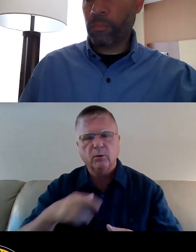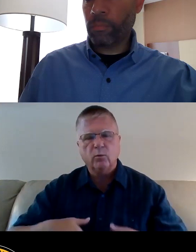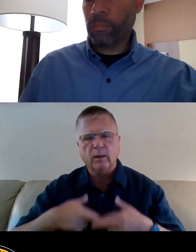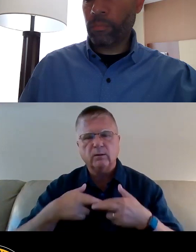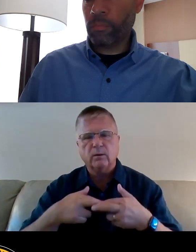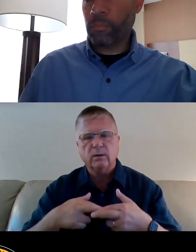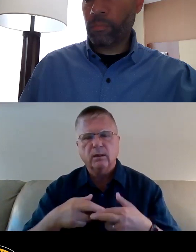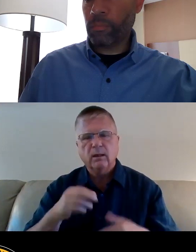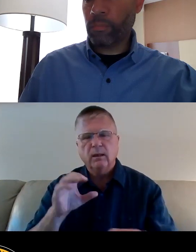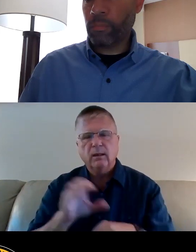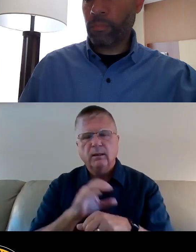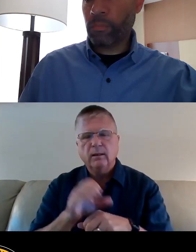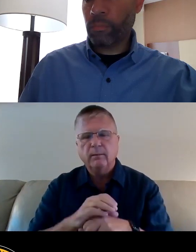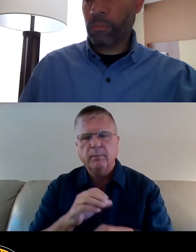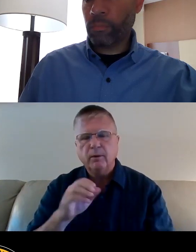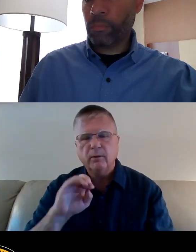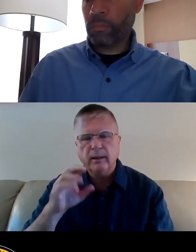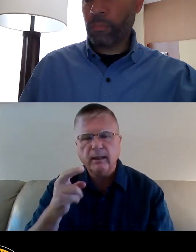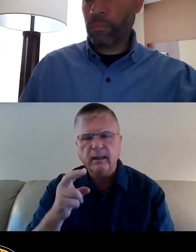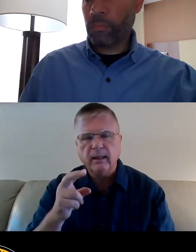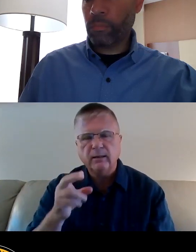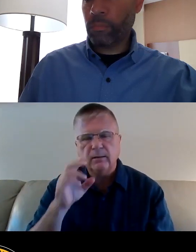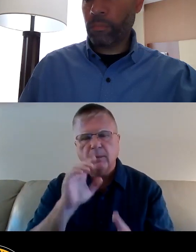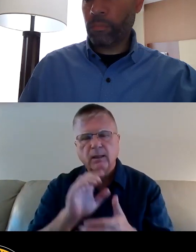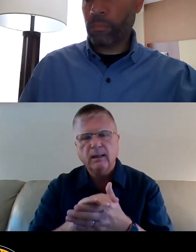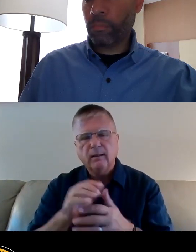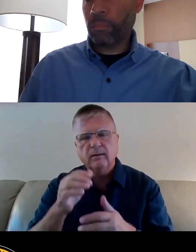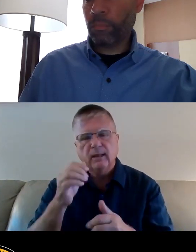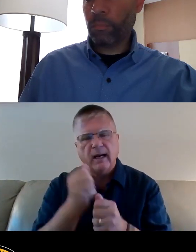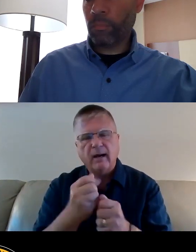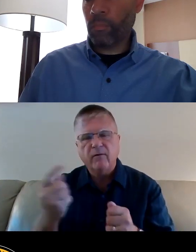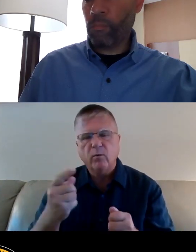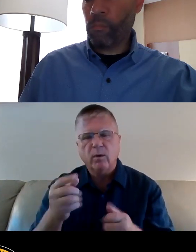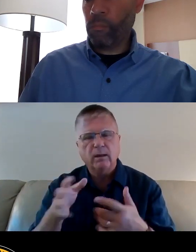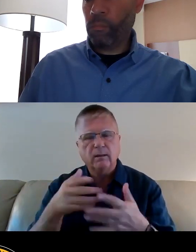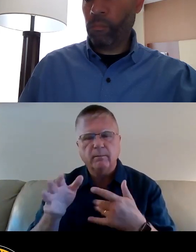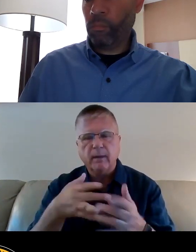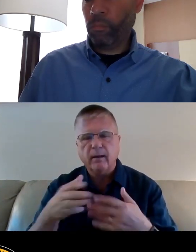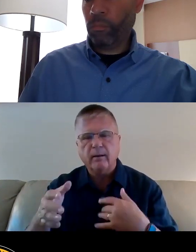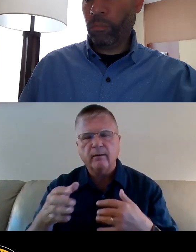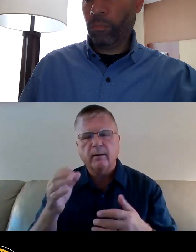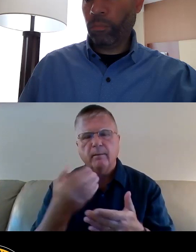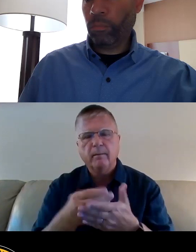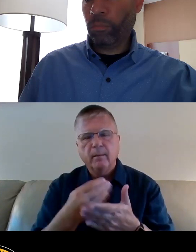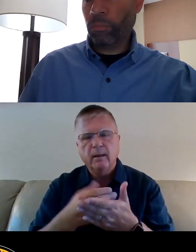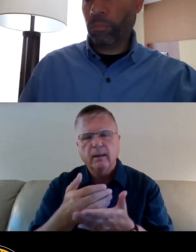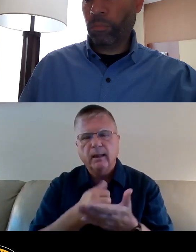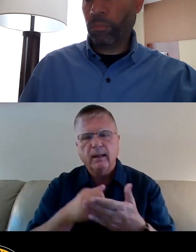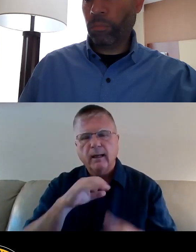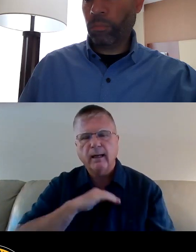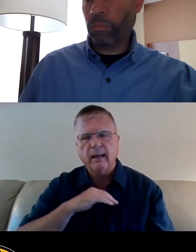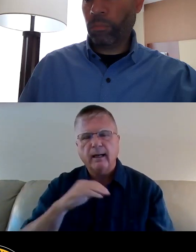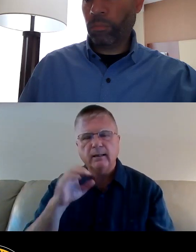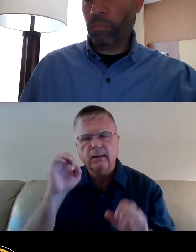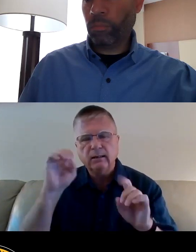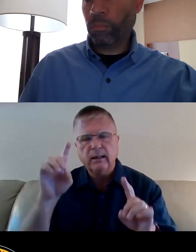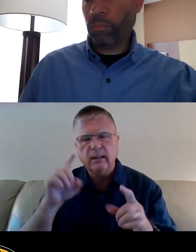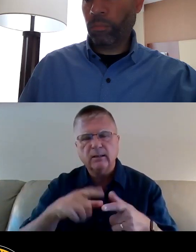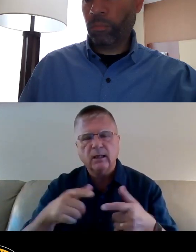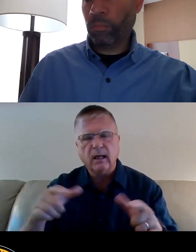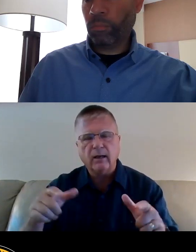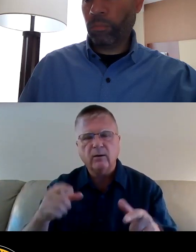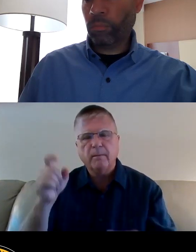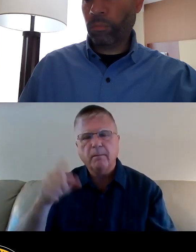that everyone regardless of income, age, education, and language must be connected to the internet with a working